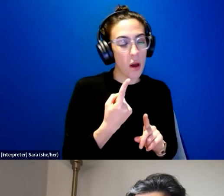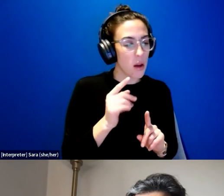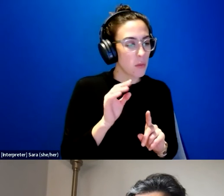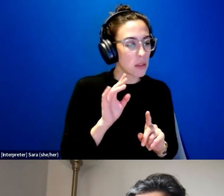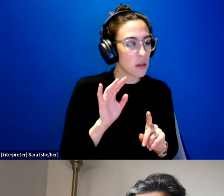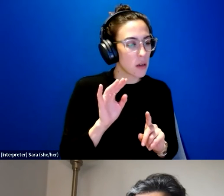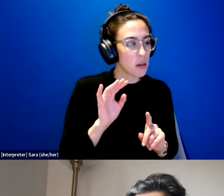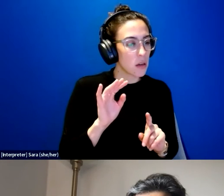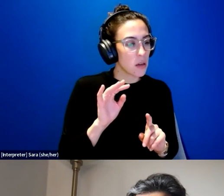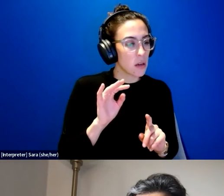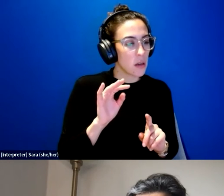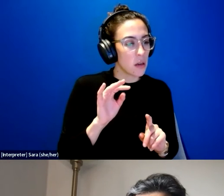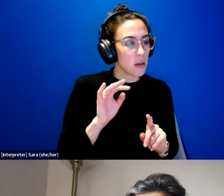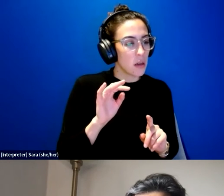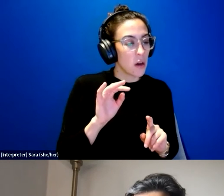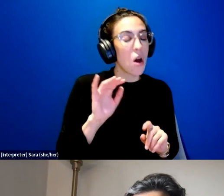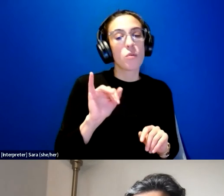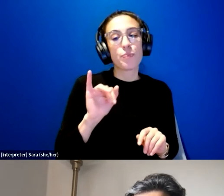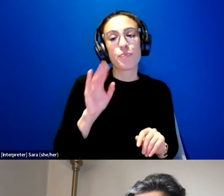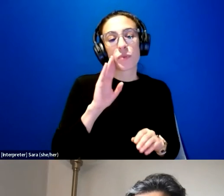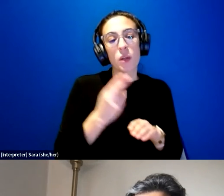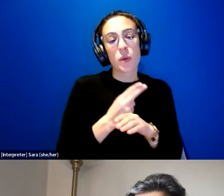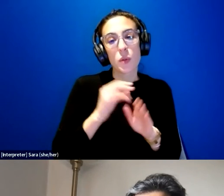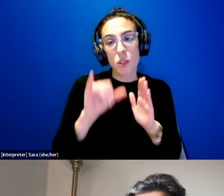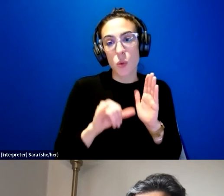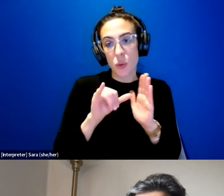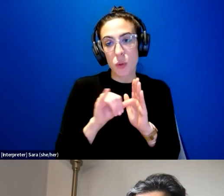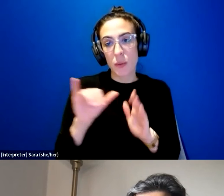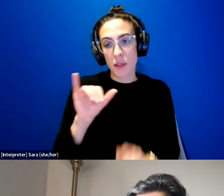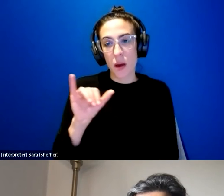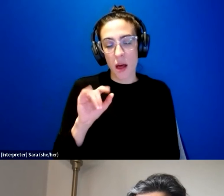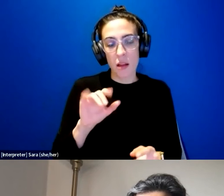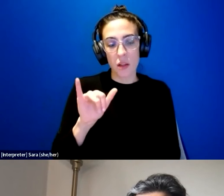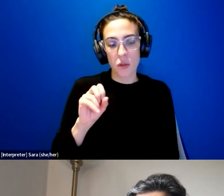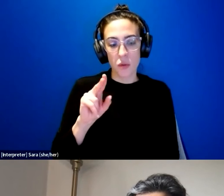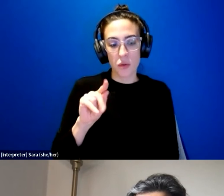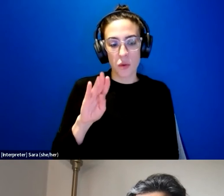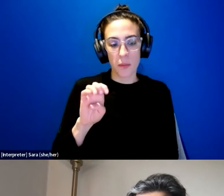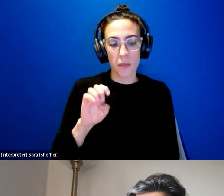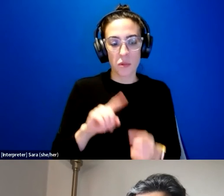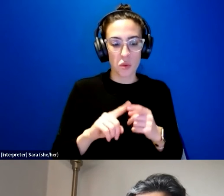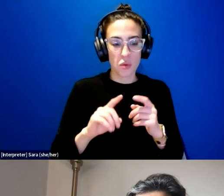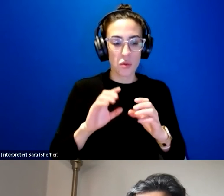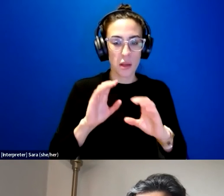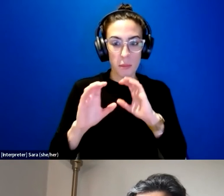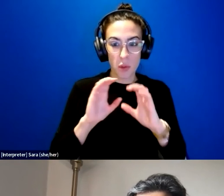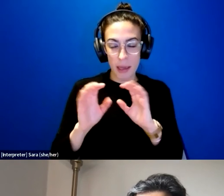oh, they would use YouTube as well in order to like communicate sentences.